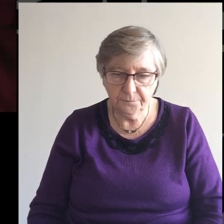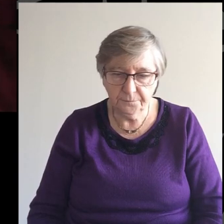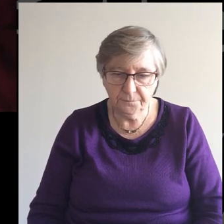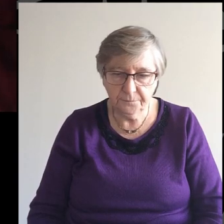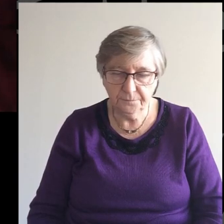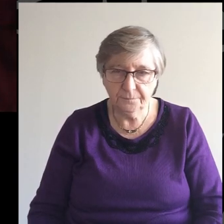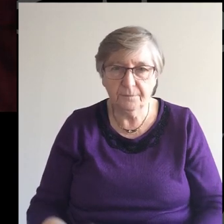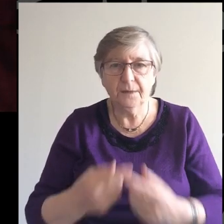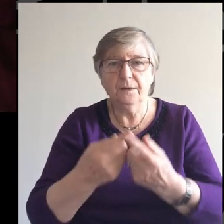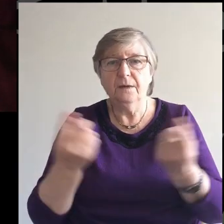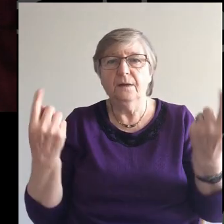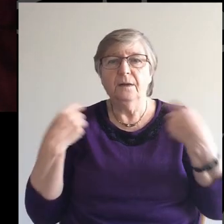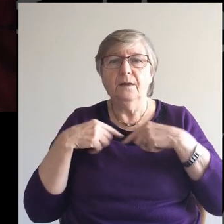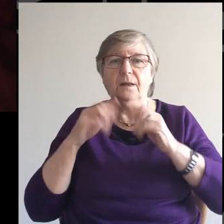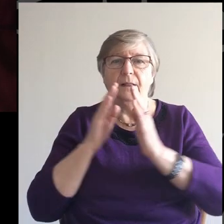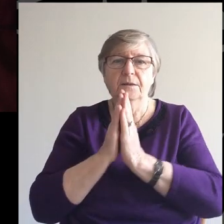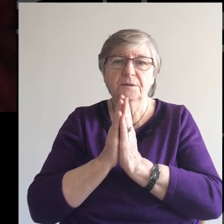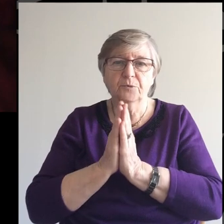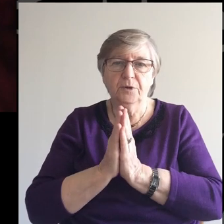And let us pray